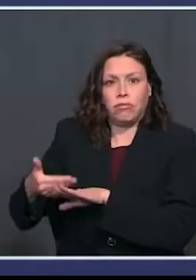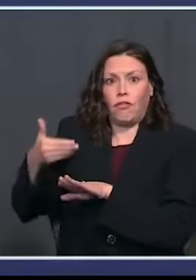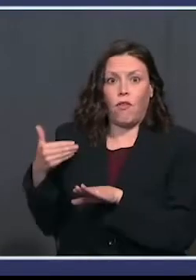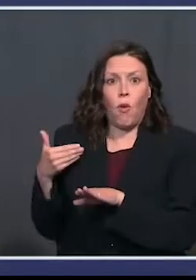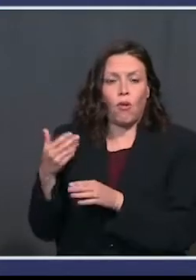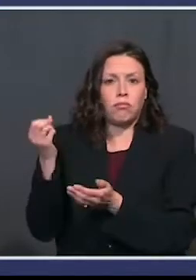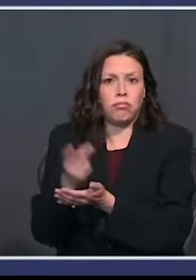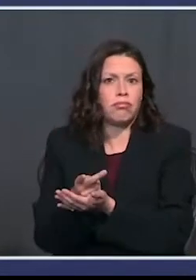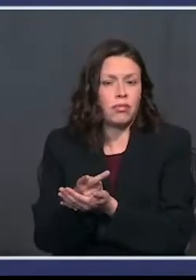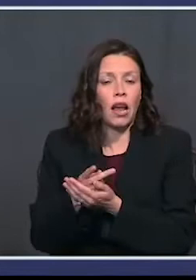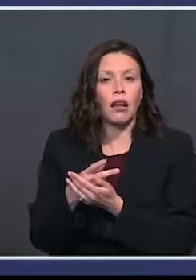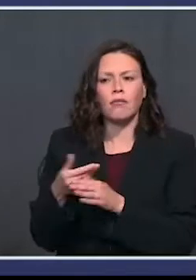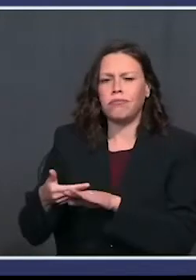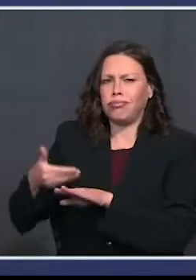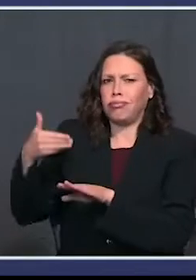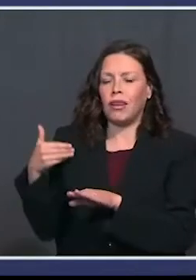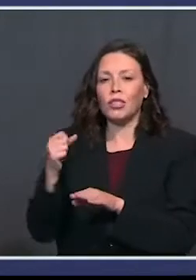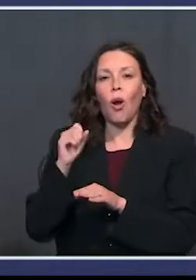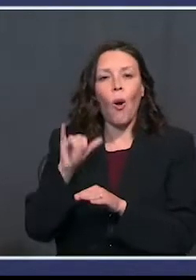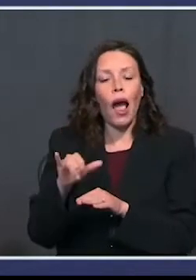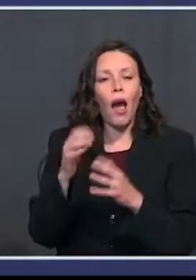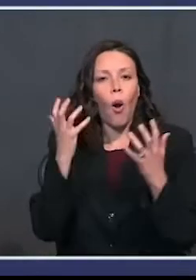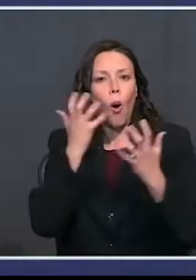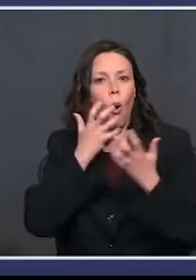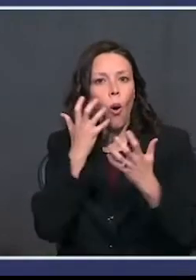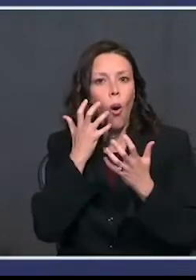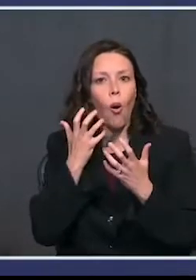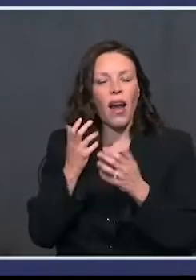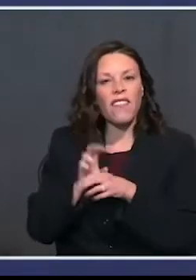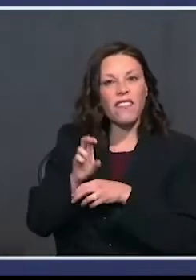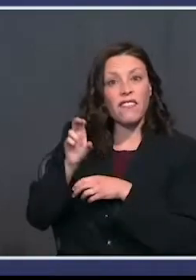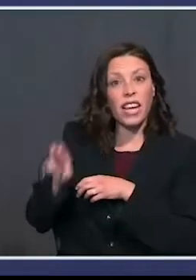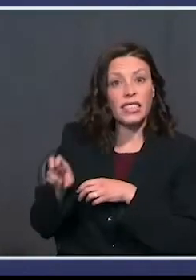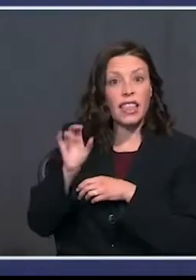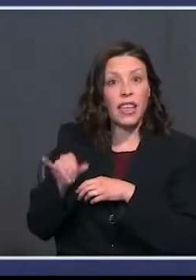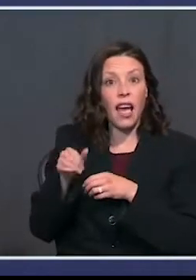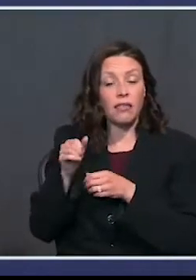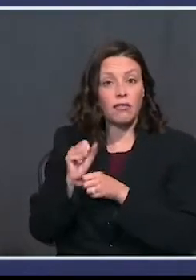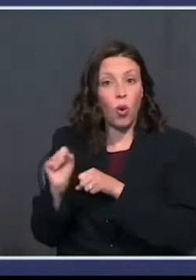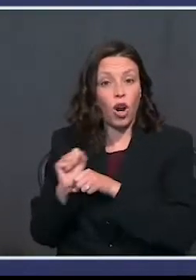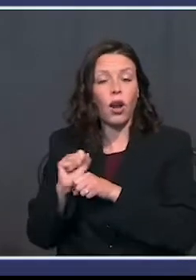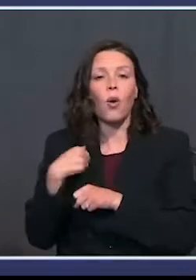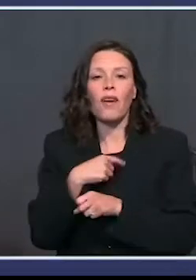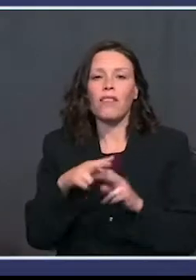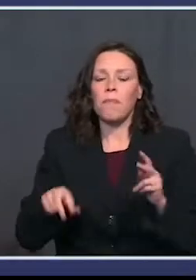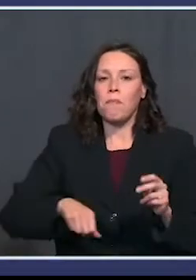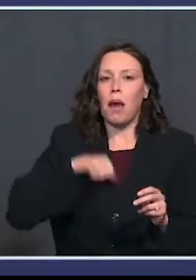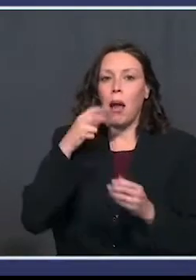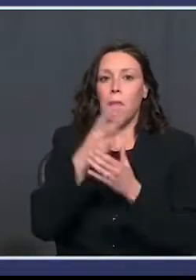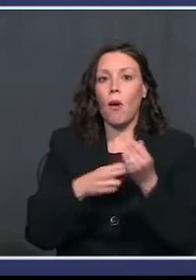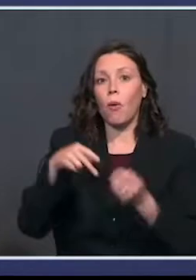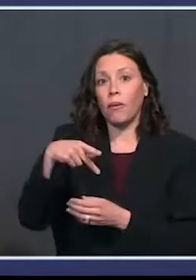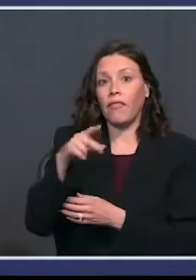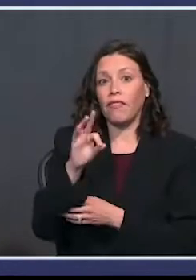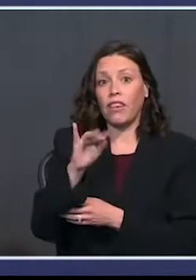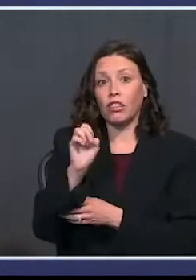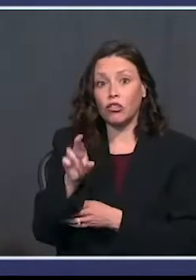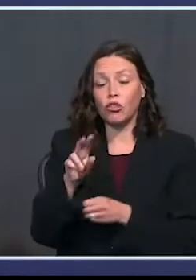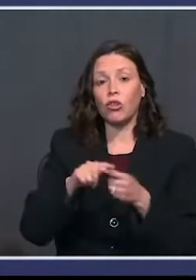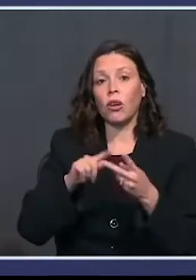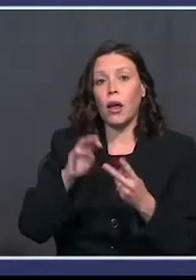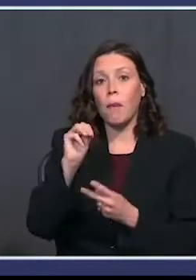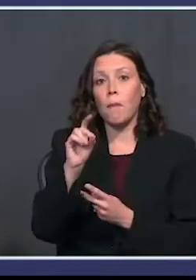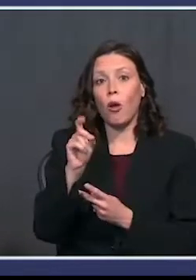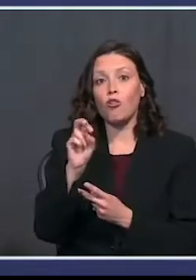advance. As a result of this unprecedented investment, we are exceedingly proud that both Pfizer and Moderna have